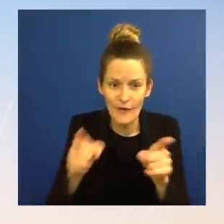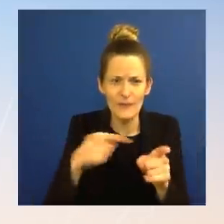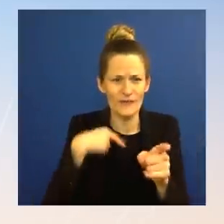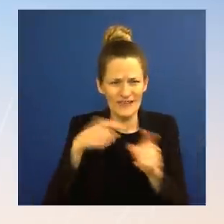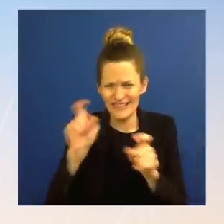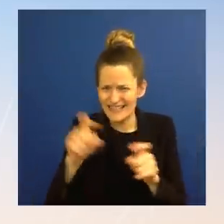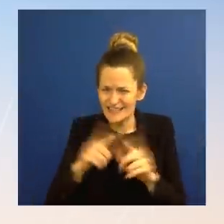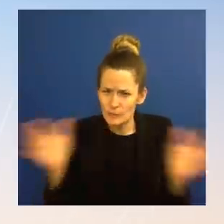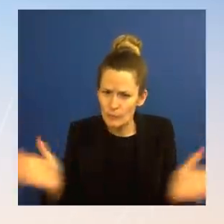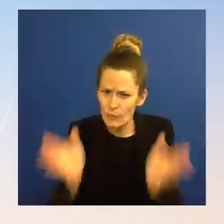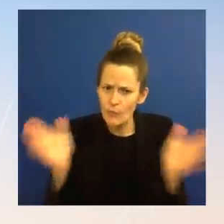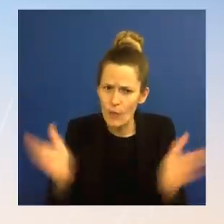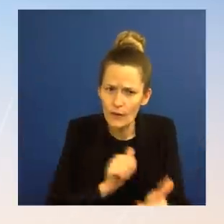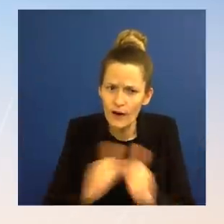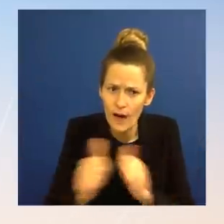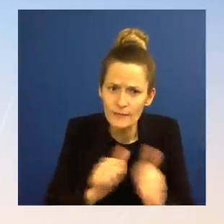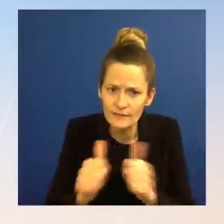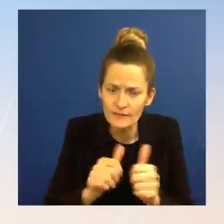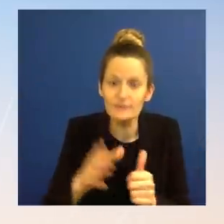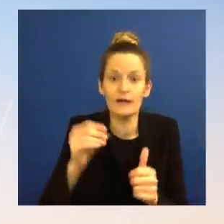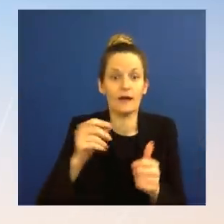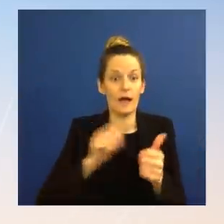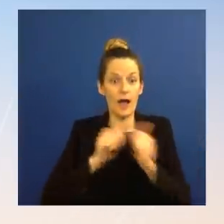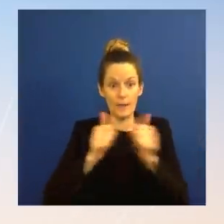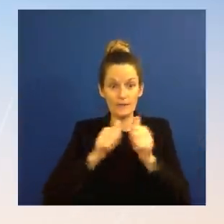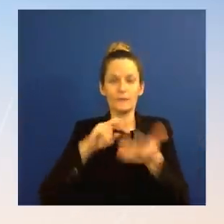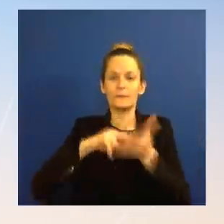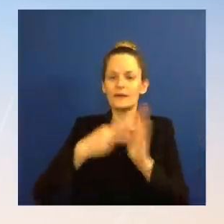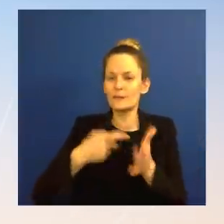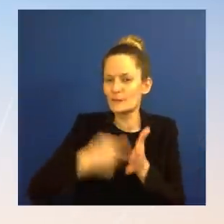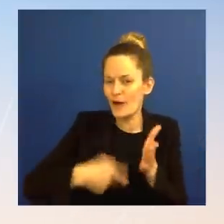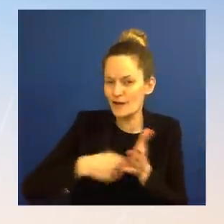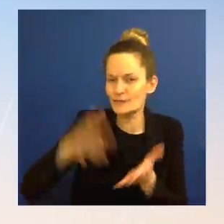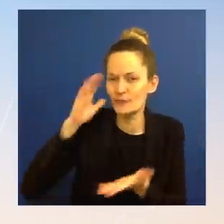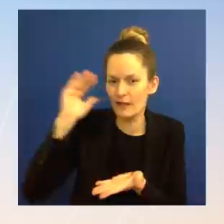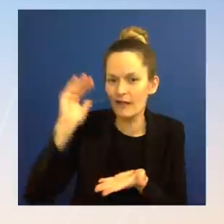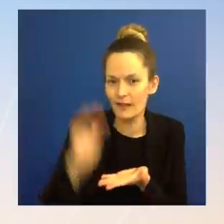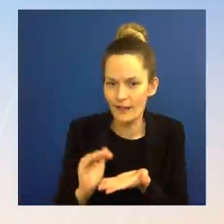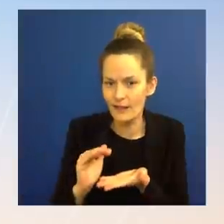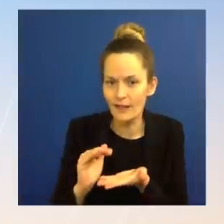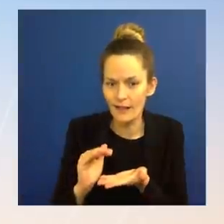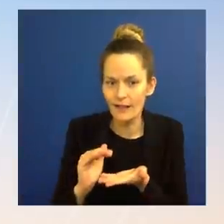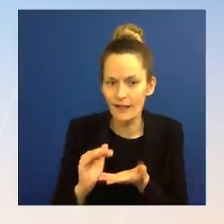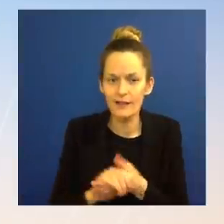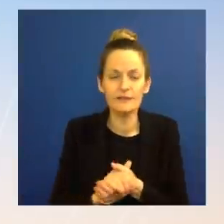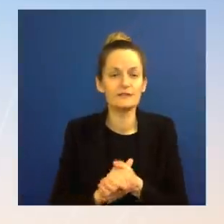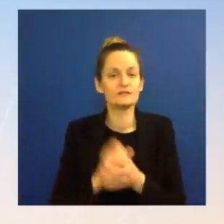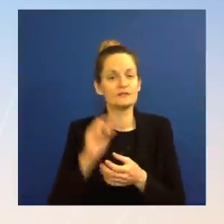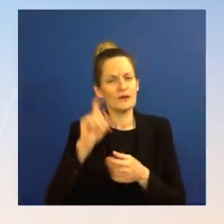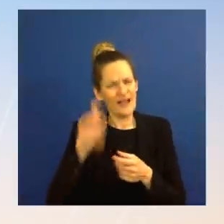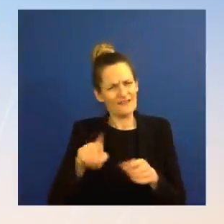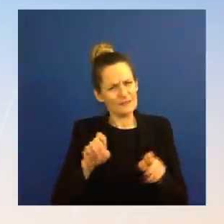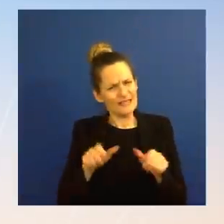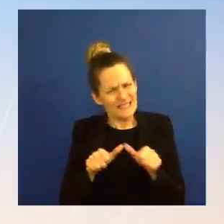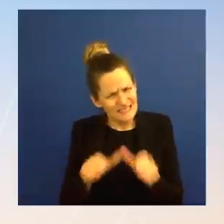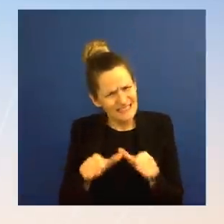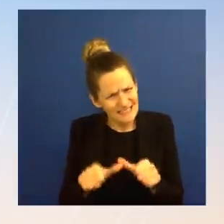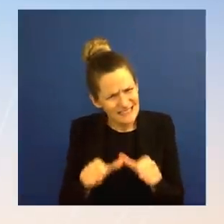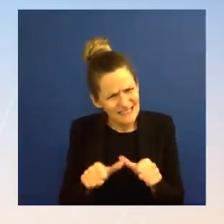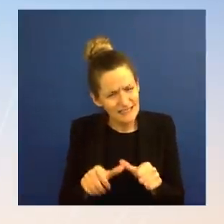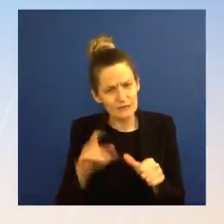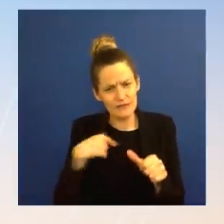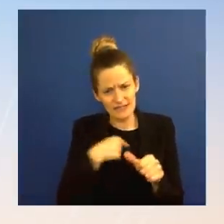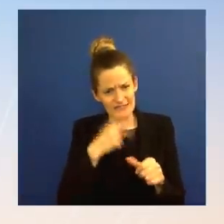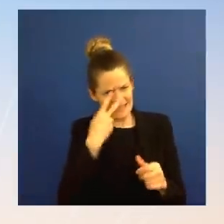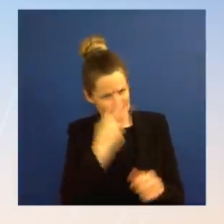sector, that that has been an area where we've continued to see have an impact on inflationary pressure. We believe in the last few months,